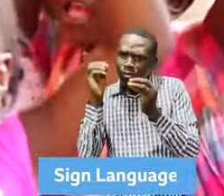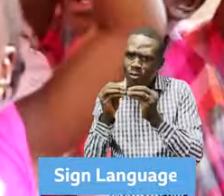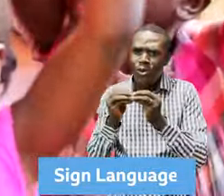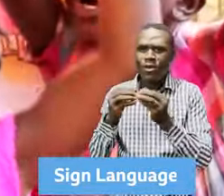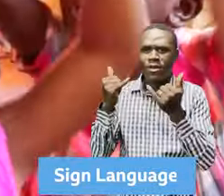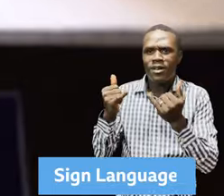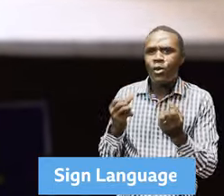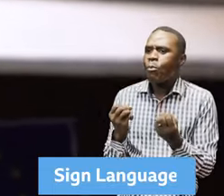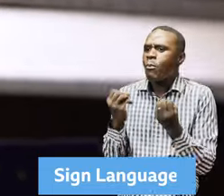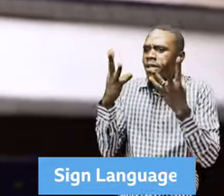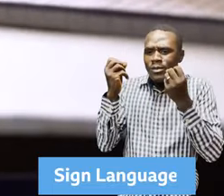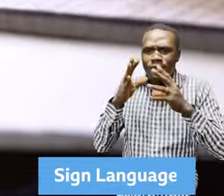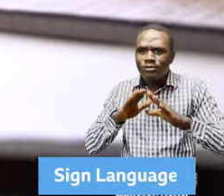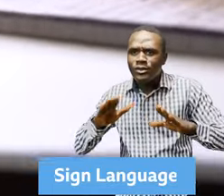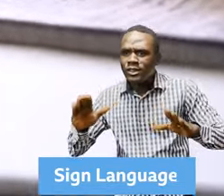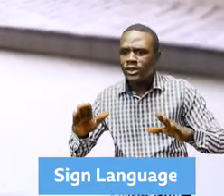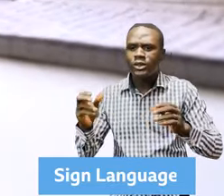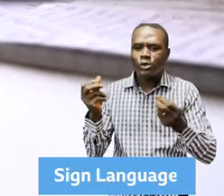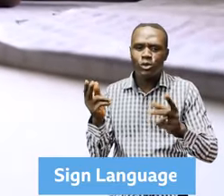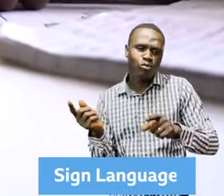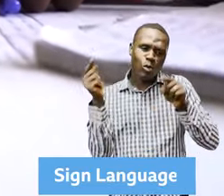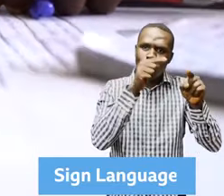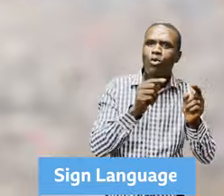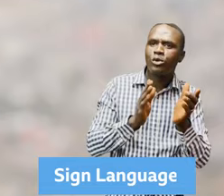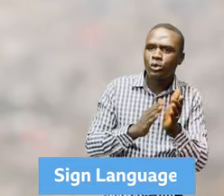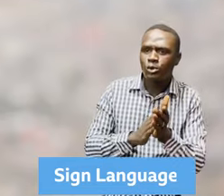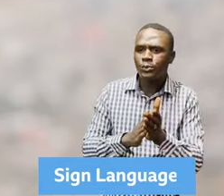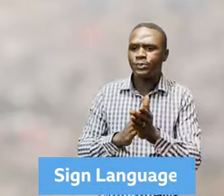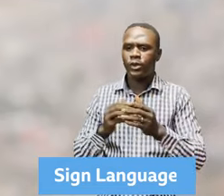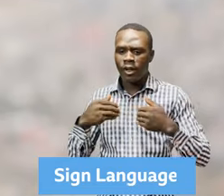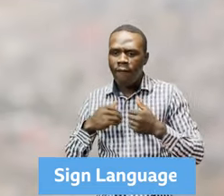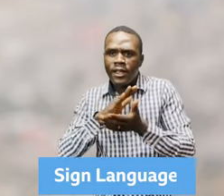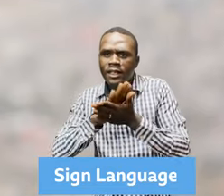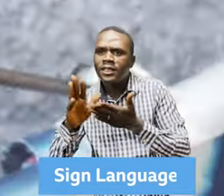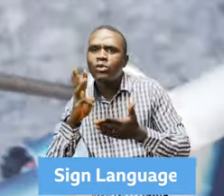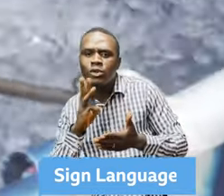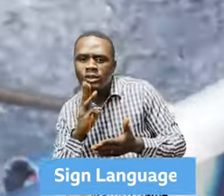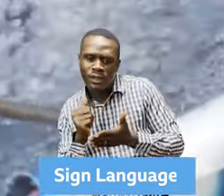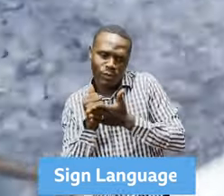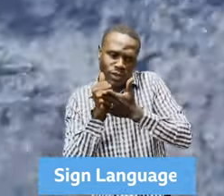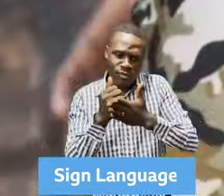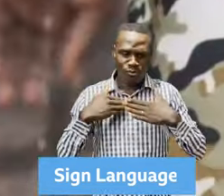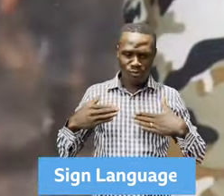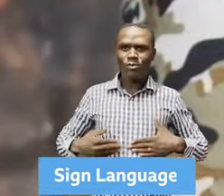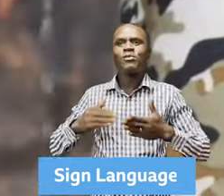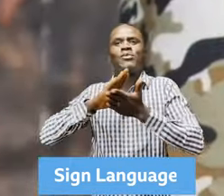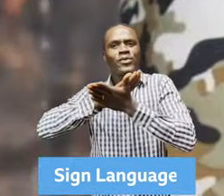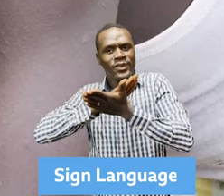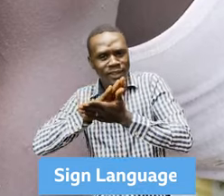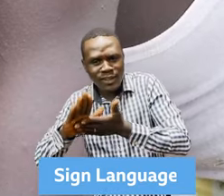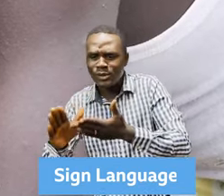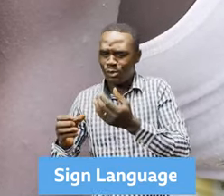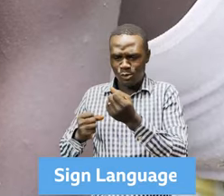as evidenced by increased total number of children enrolled in schools, where watch services improve the well-being of the population